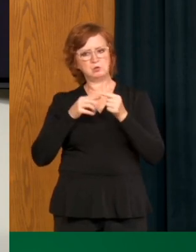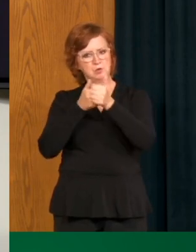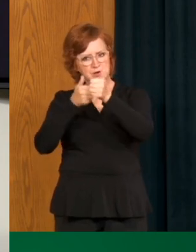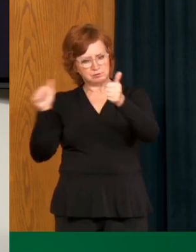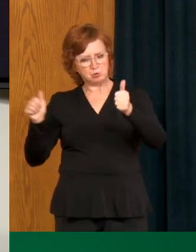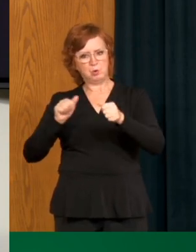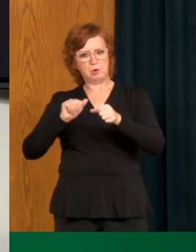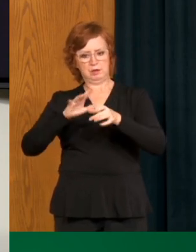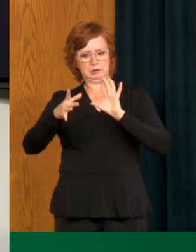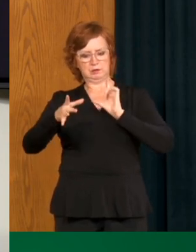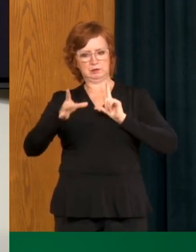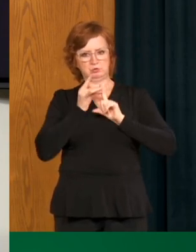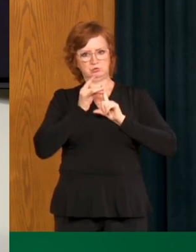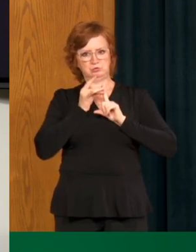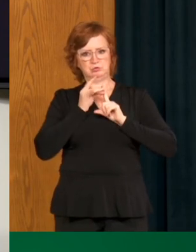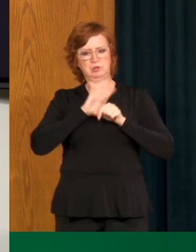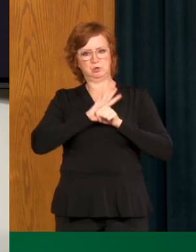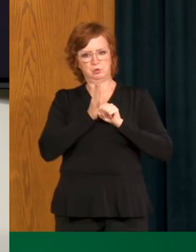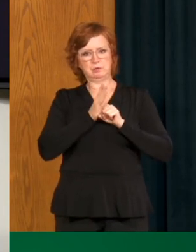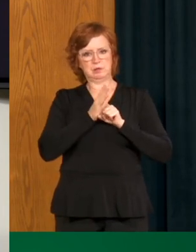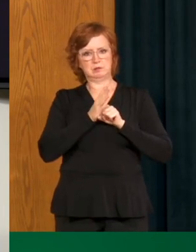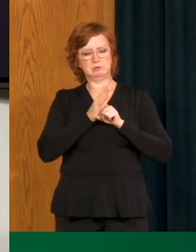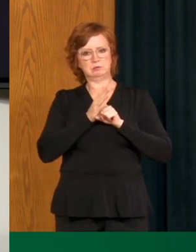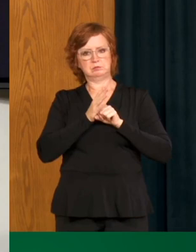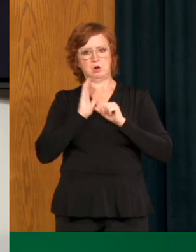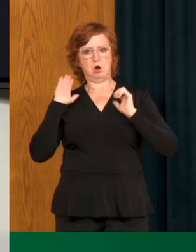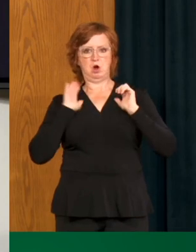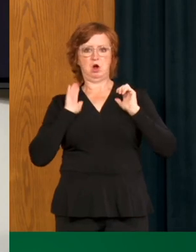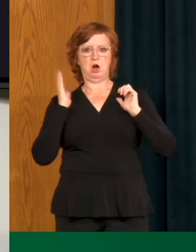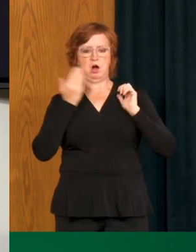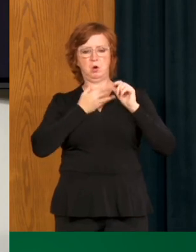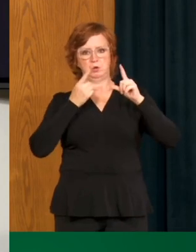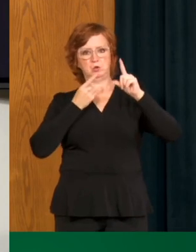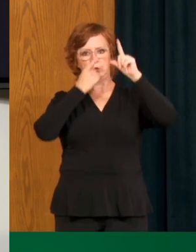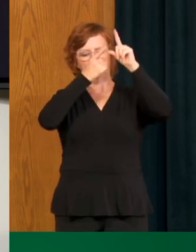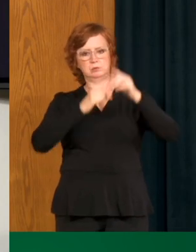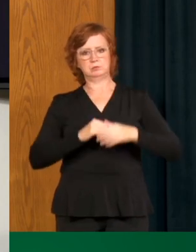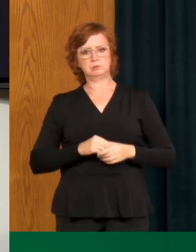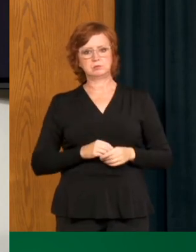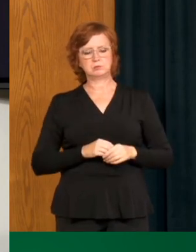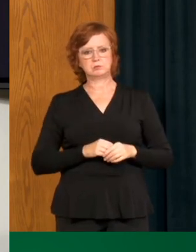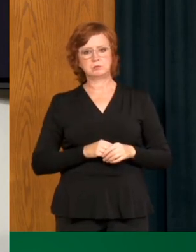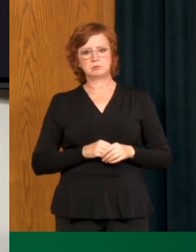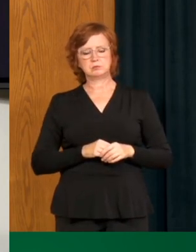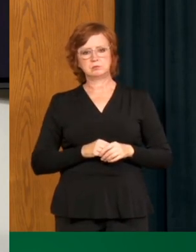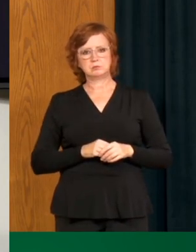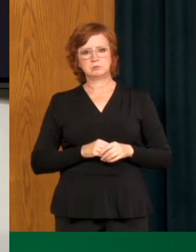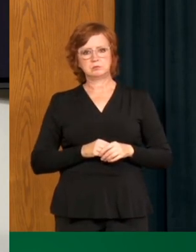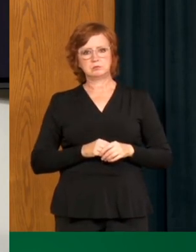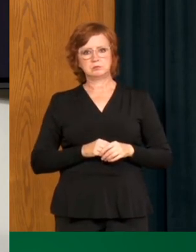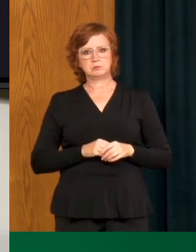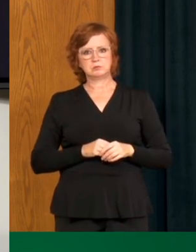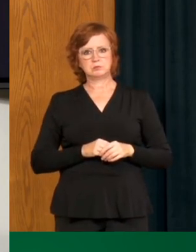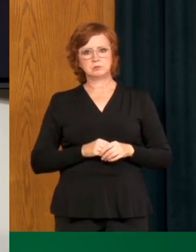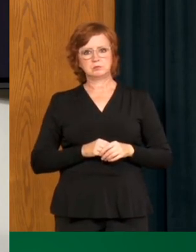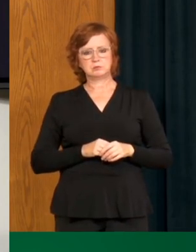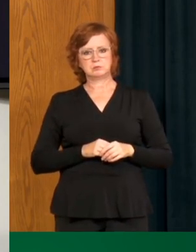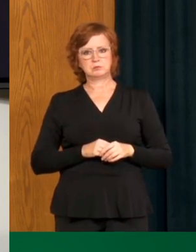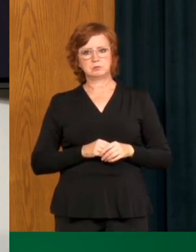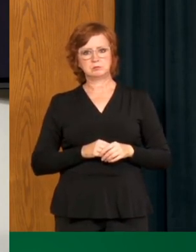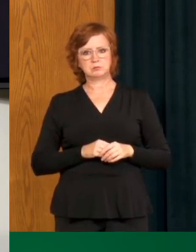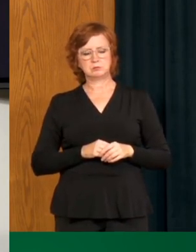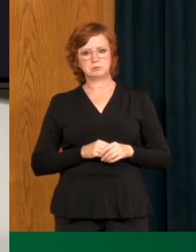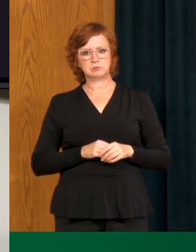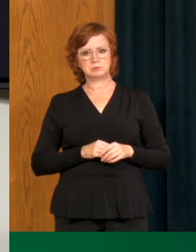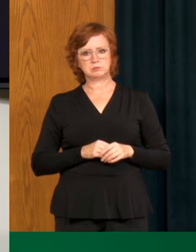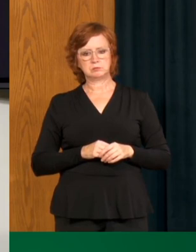But having said that, obviously we, uh, uh, we'll have to, uh, see if there's an increased transmission, um, that there may be